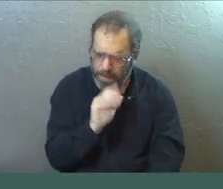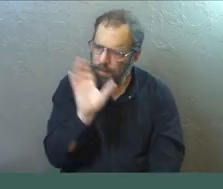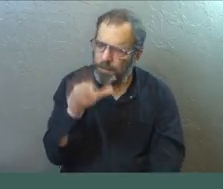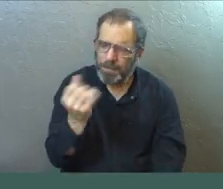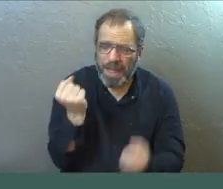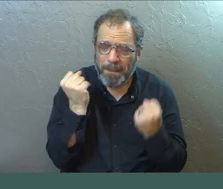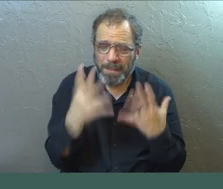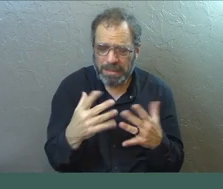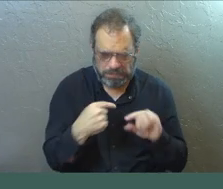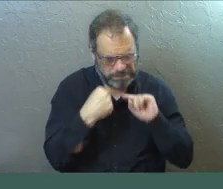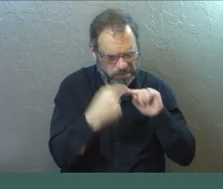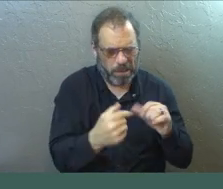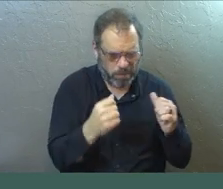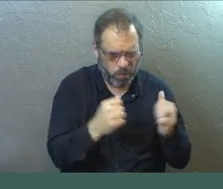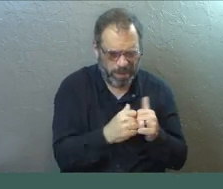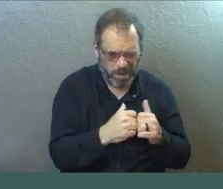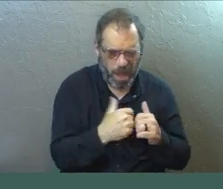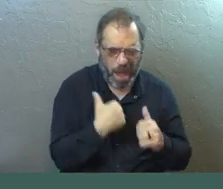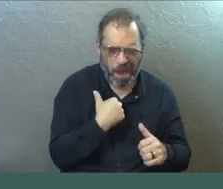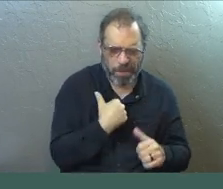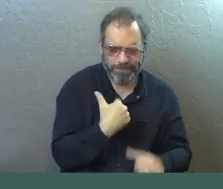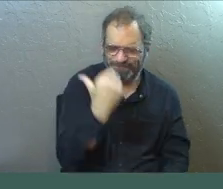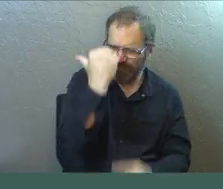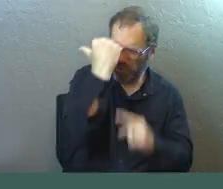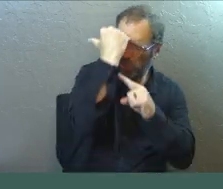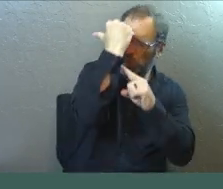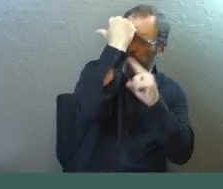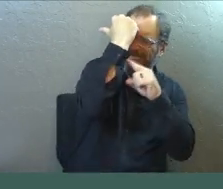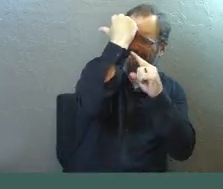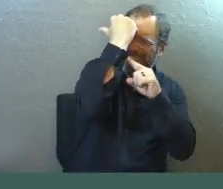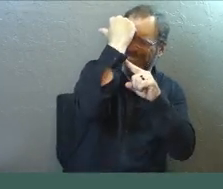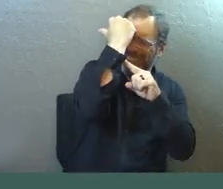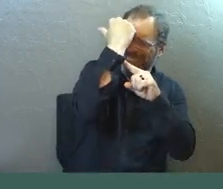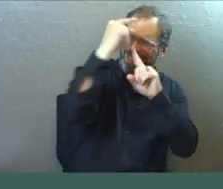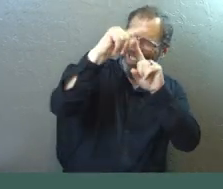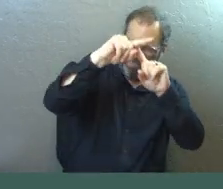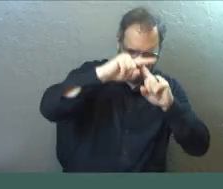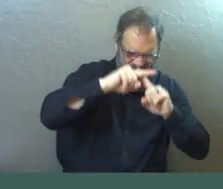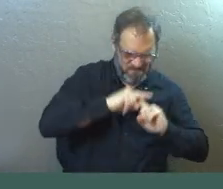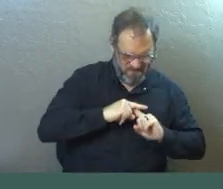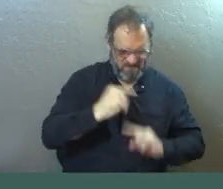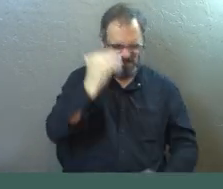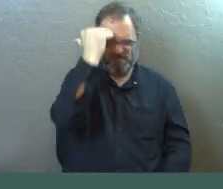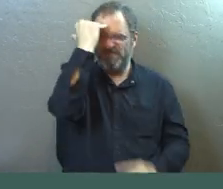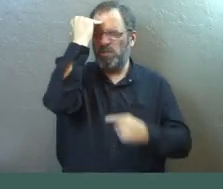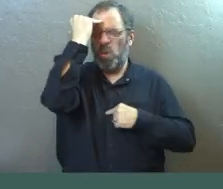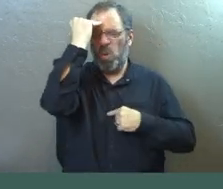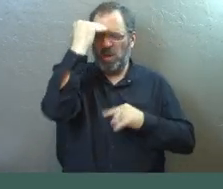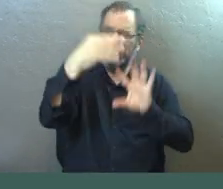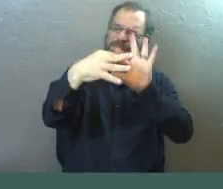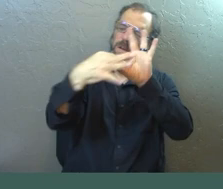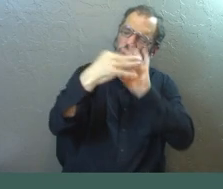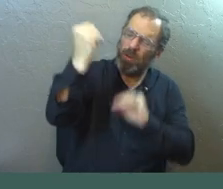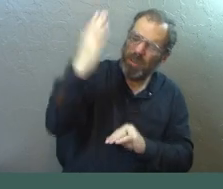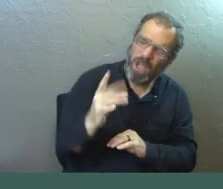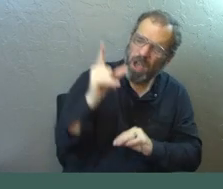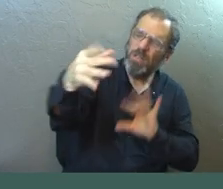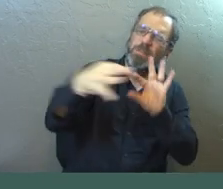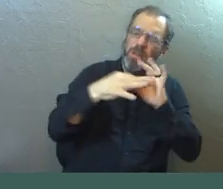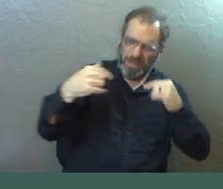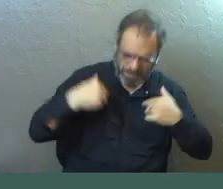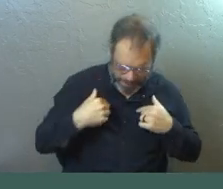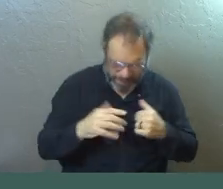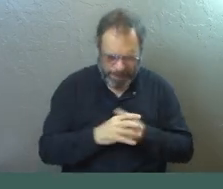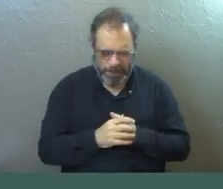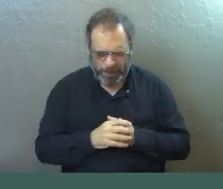God, many of us have struggled with our assurance. We've struggled with knowing that we're saved, knowing that we belong to God and that he belongs